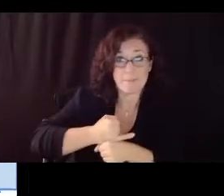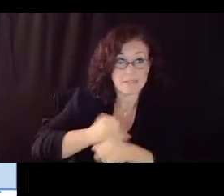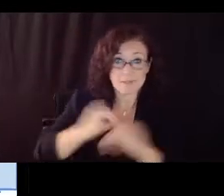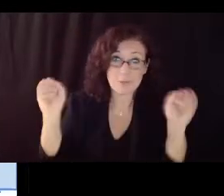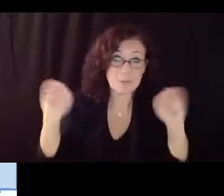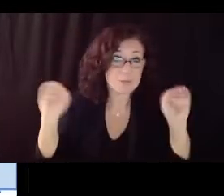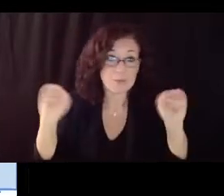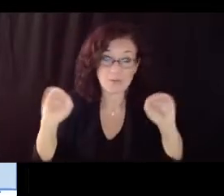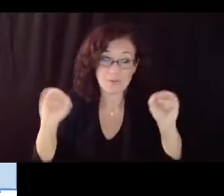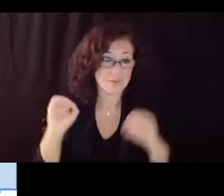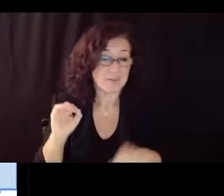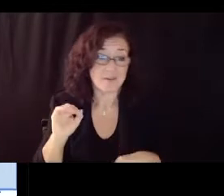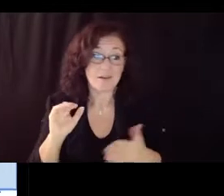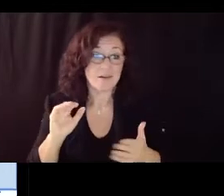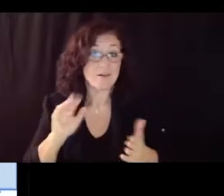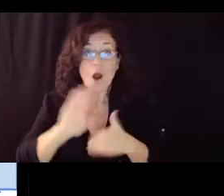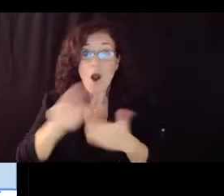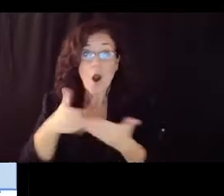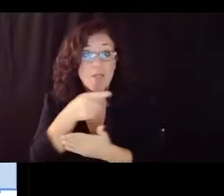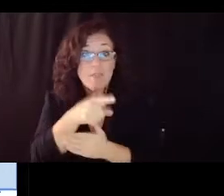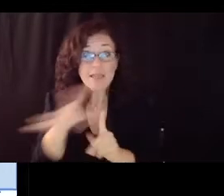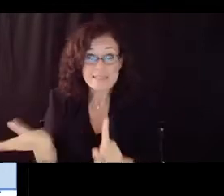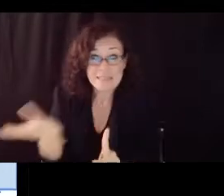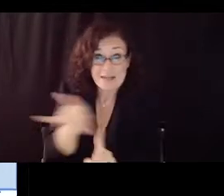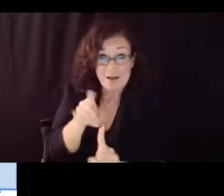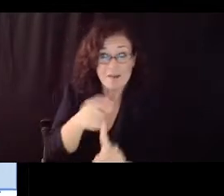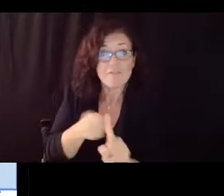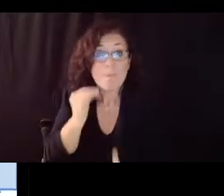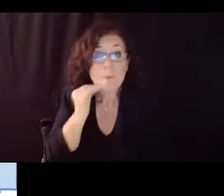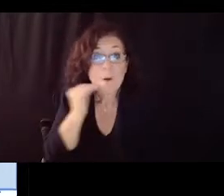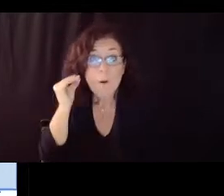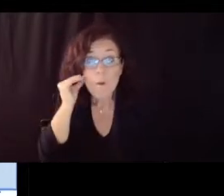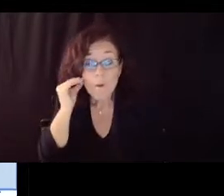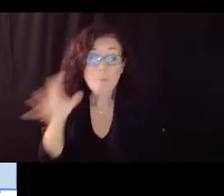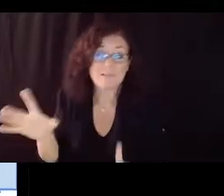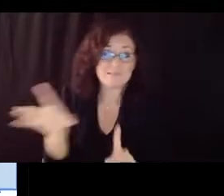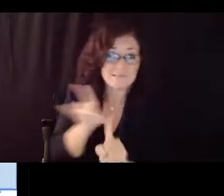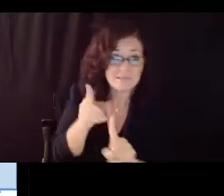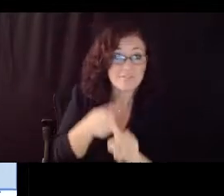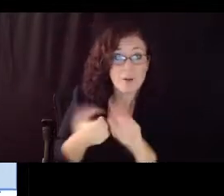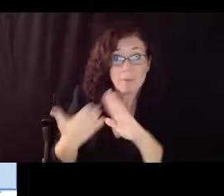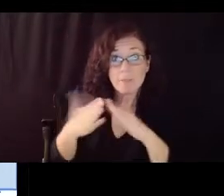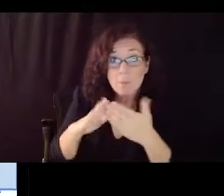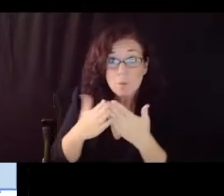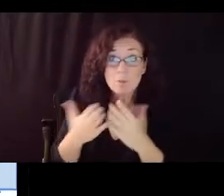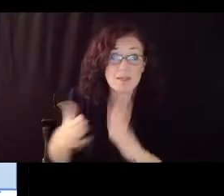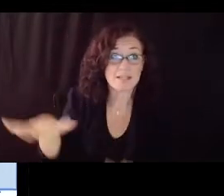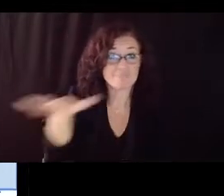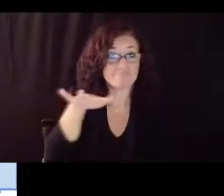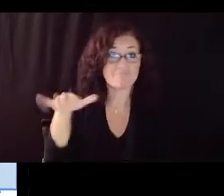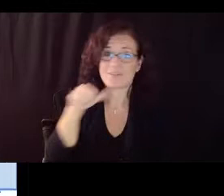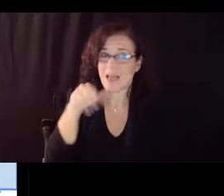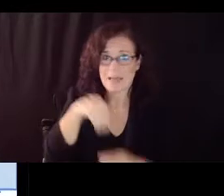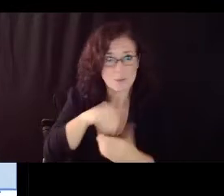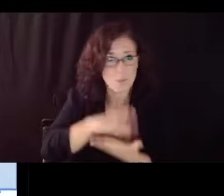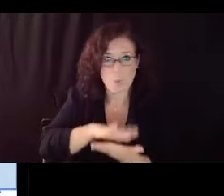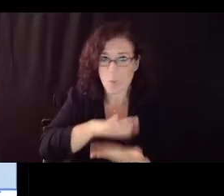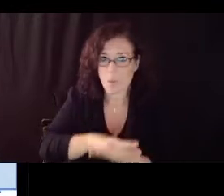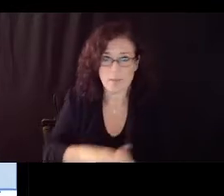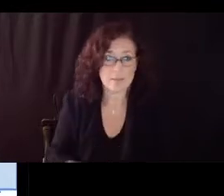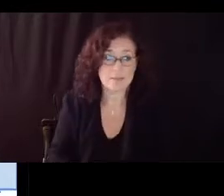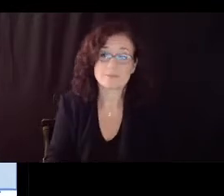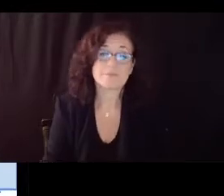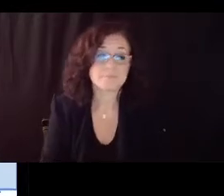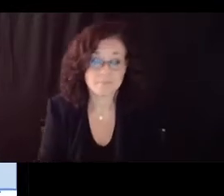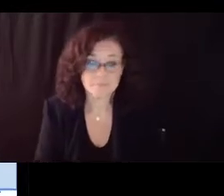community and and home transmissions of covet 19. thank you dr